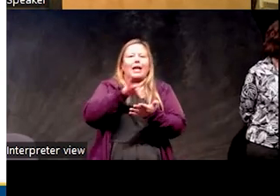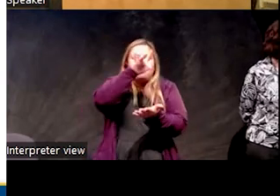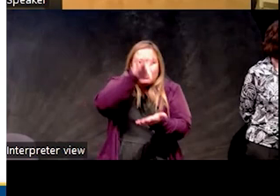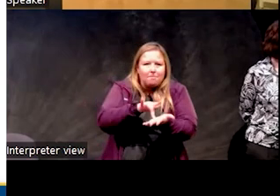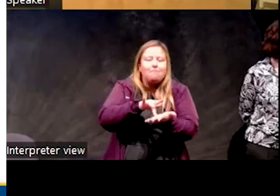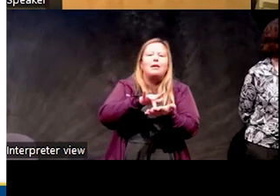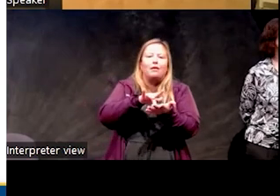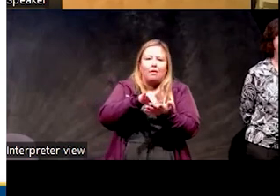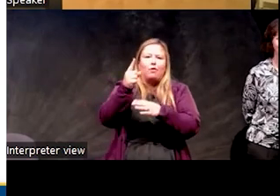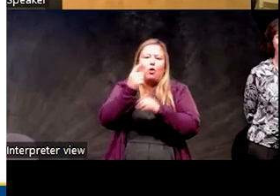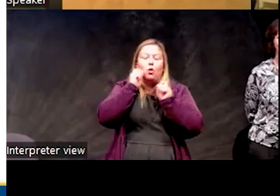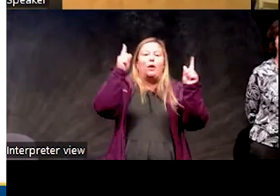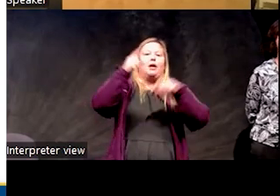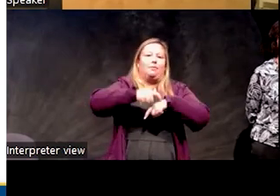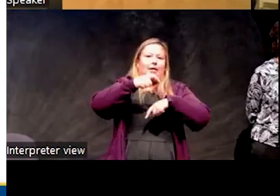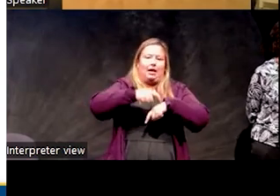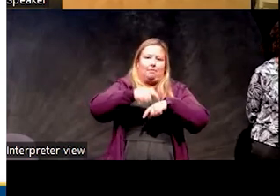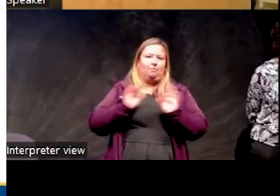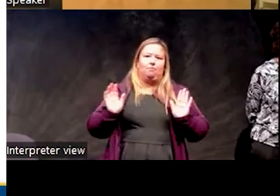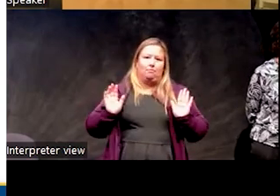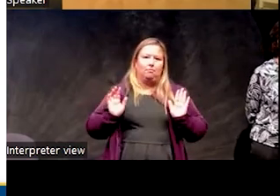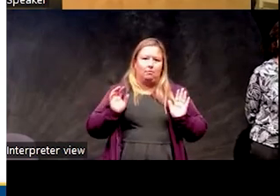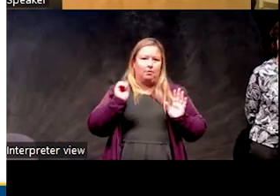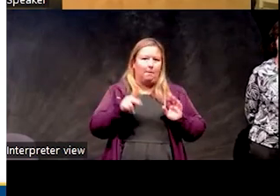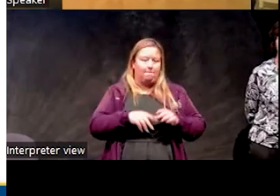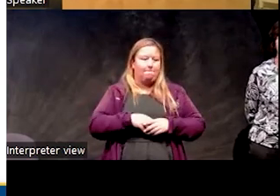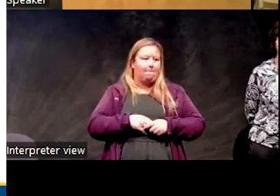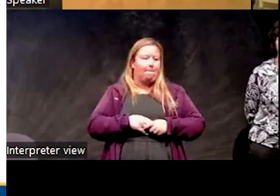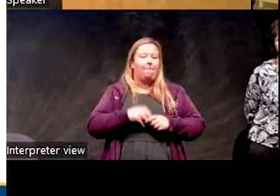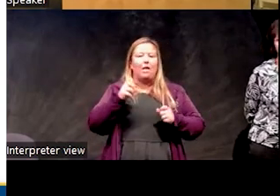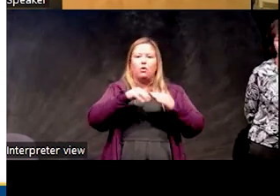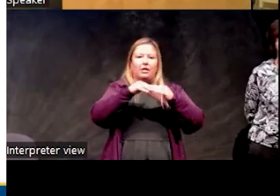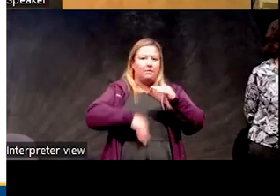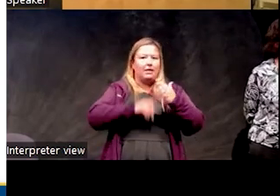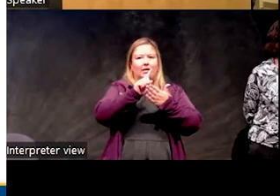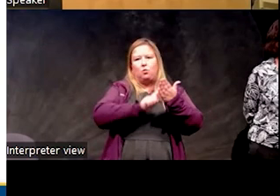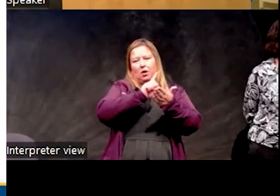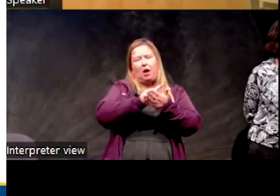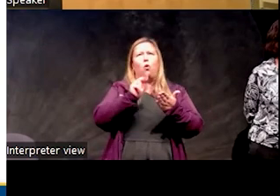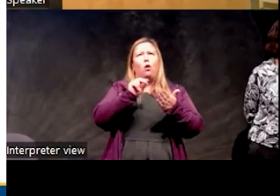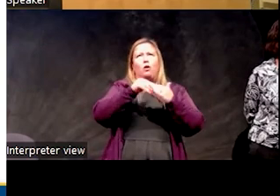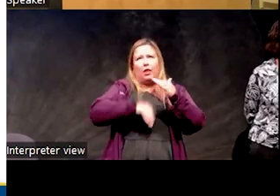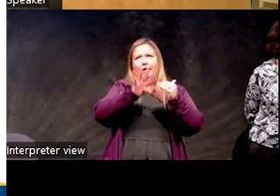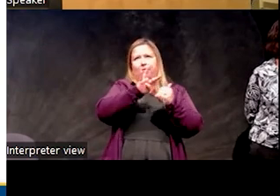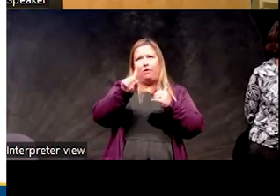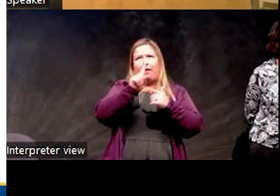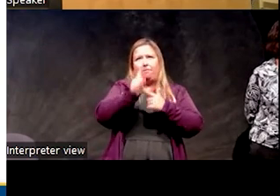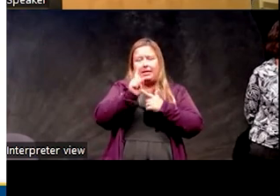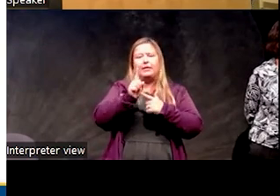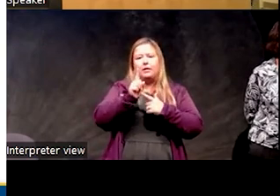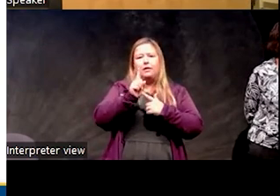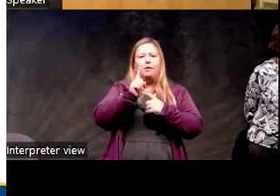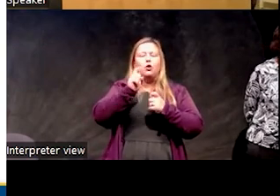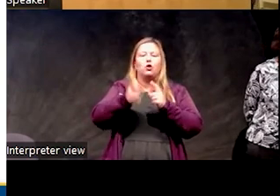middle of your wake period. So you're not extending sleep on either end and you want it to be less than an hour or less than 45 minutes to avoid